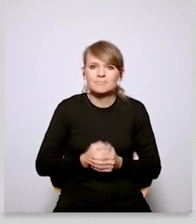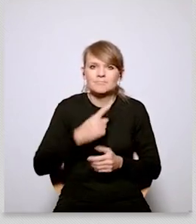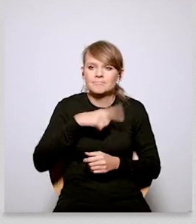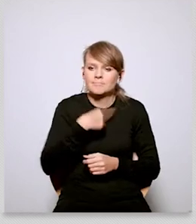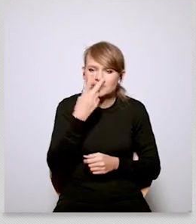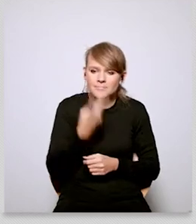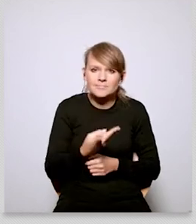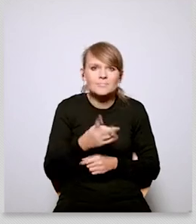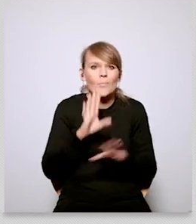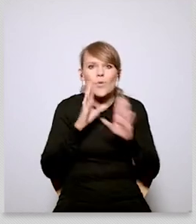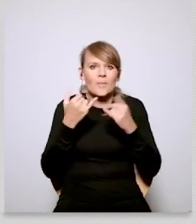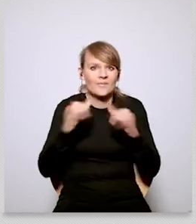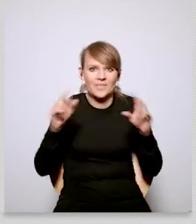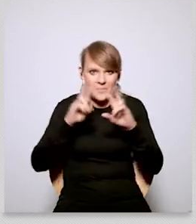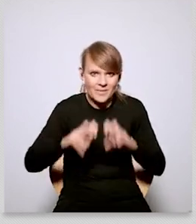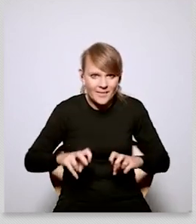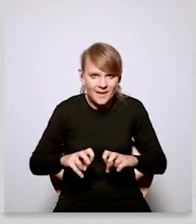research project